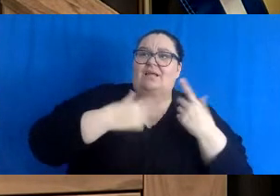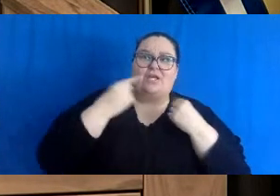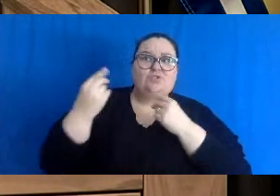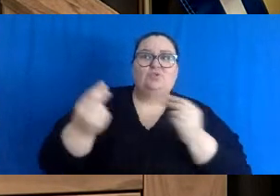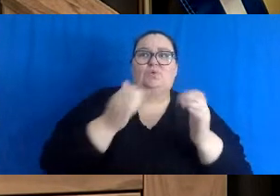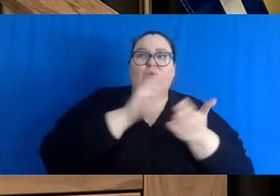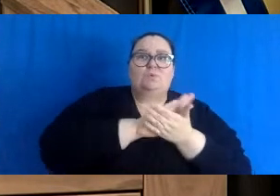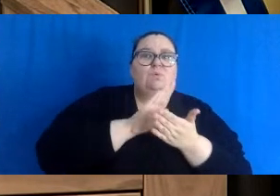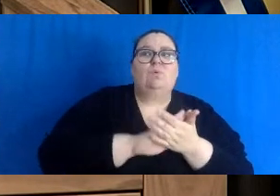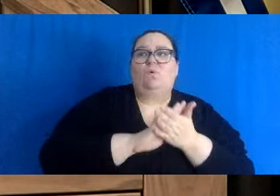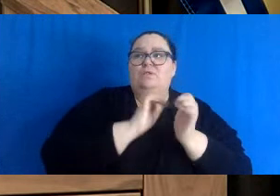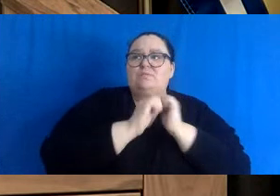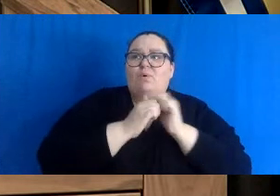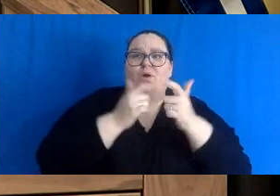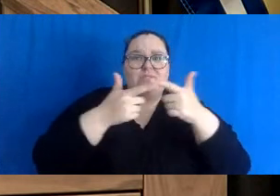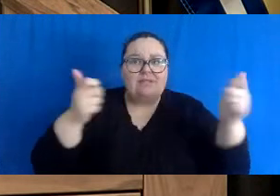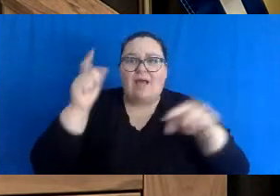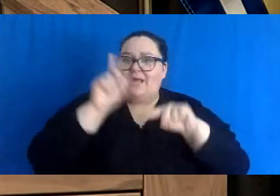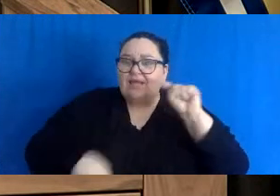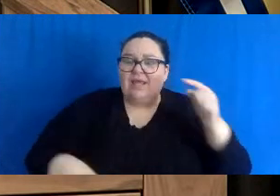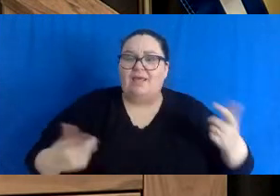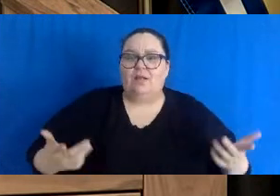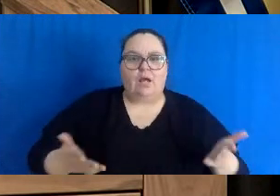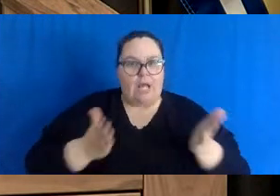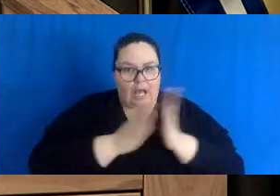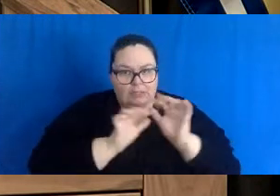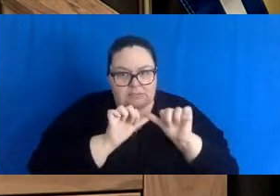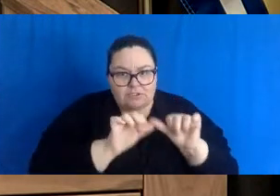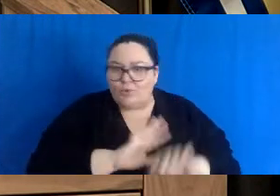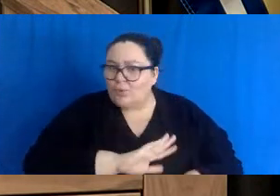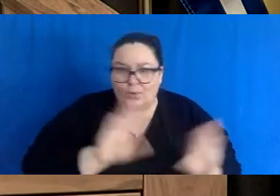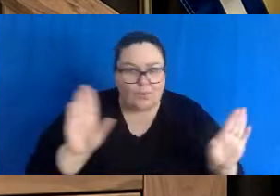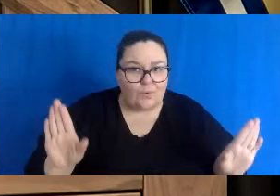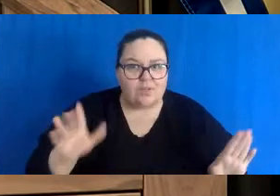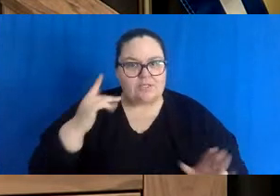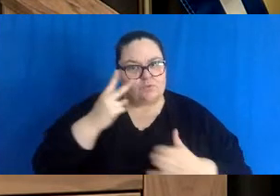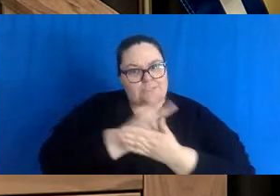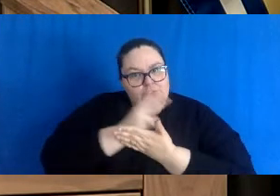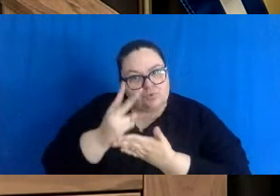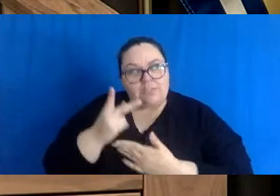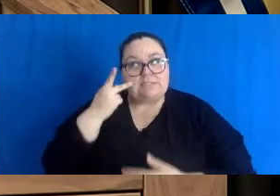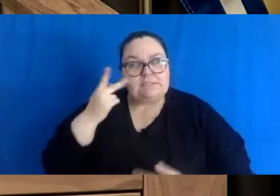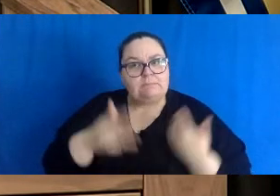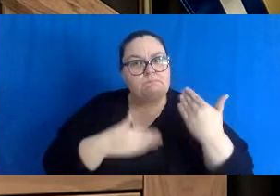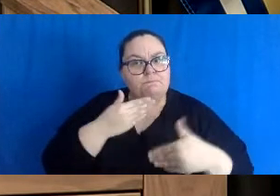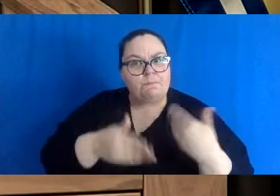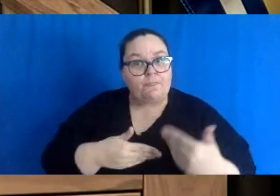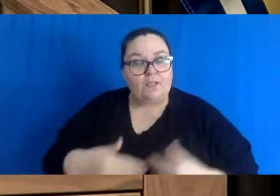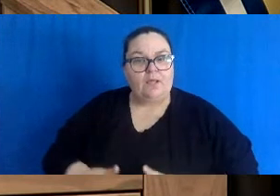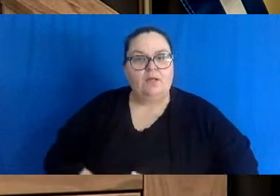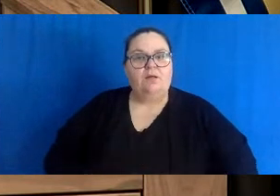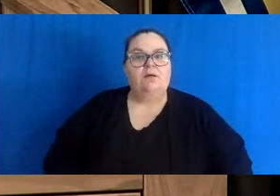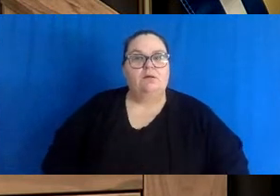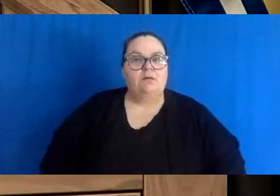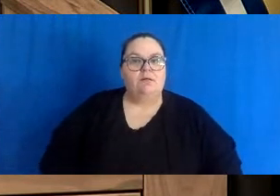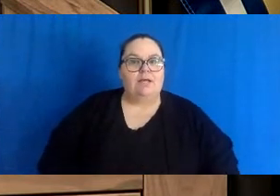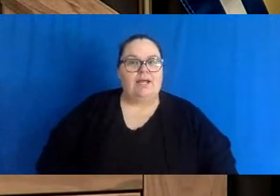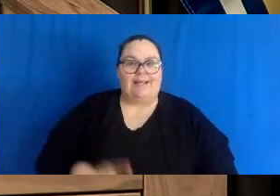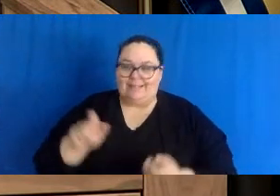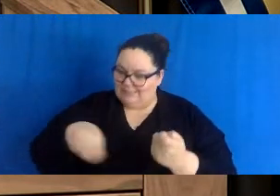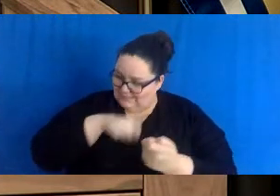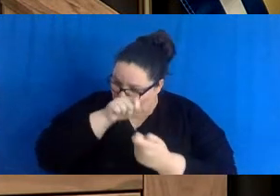schools. We cannot continue to ask people to do that. That's why it's a two-week window. And it's a very precise reason.